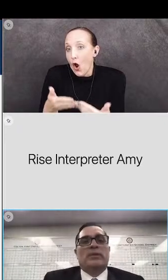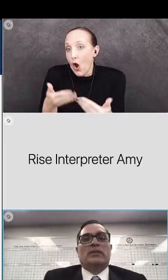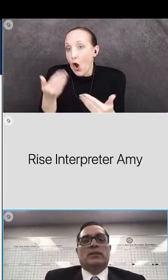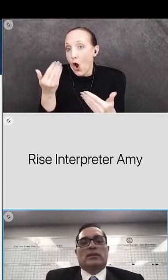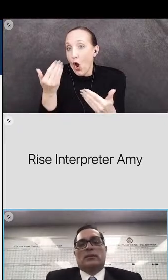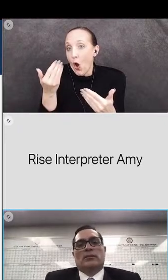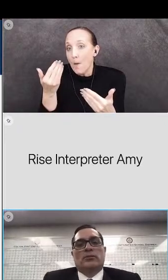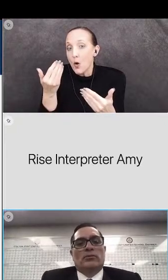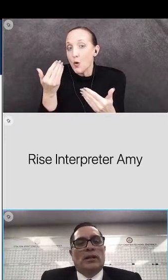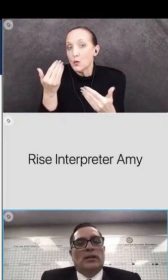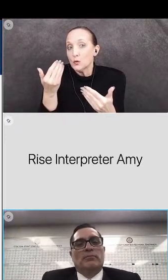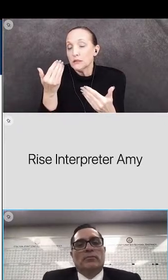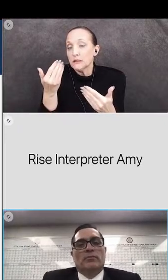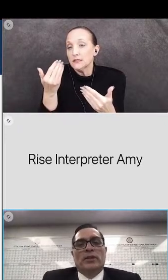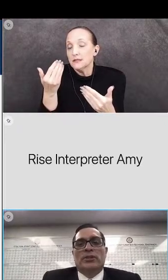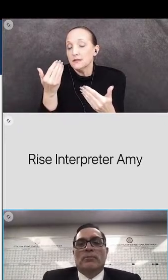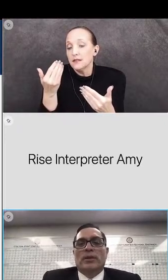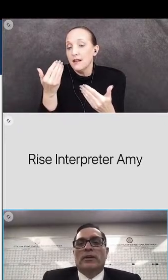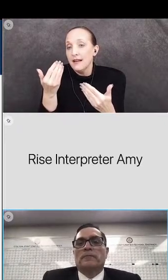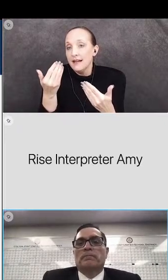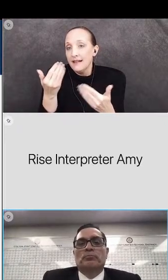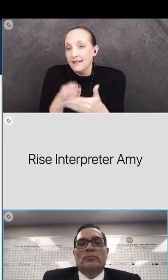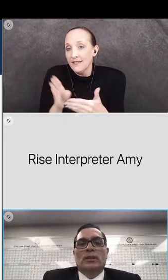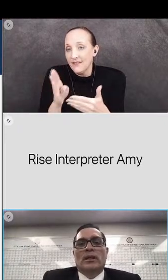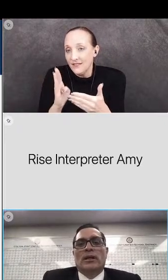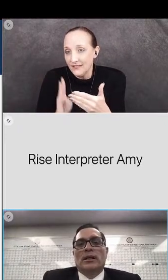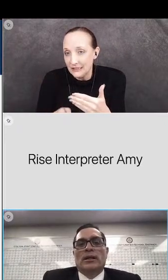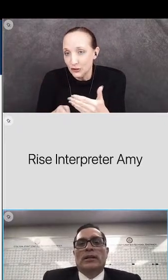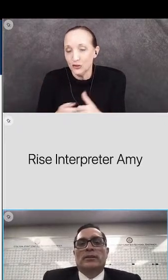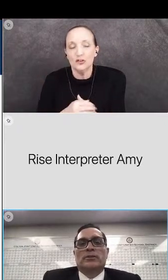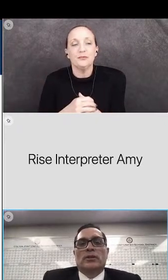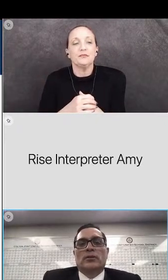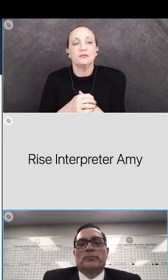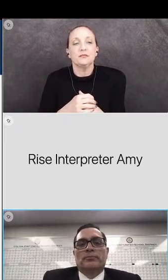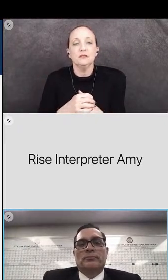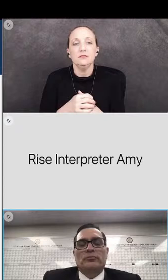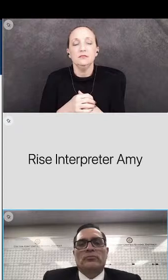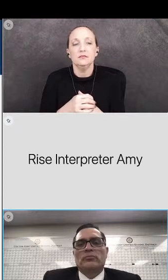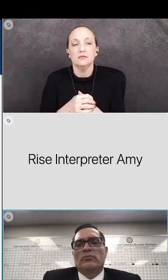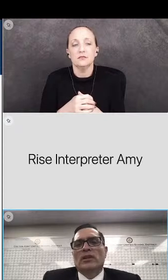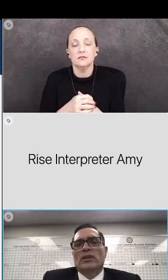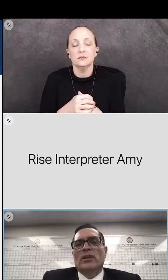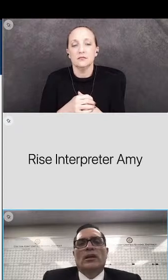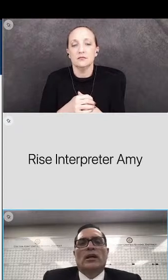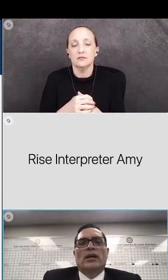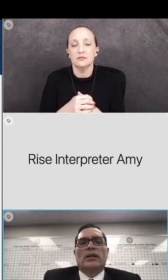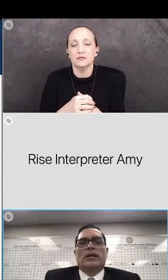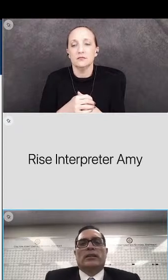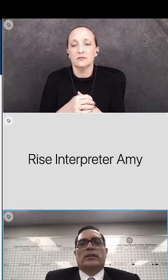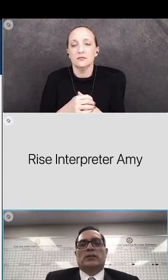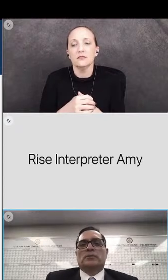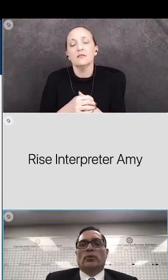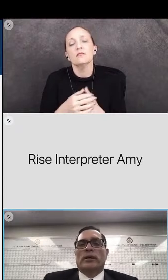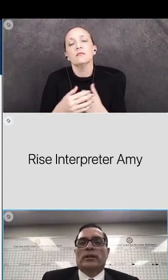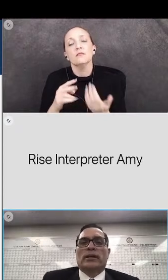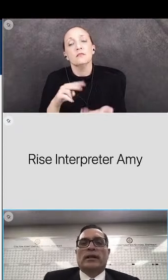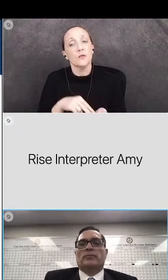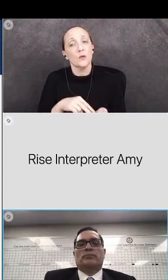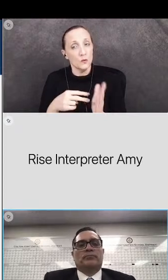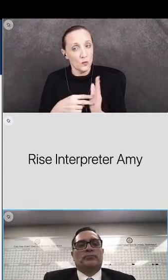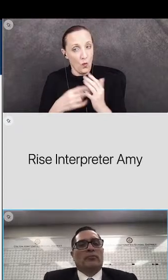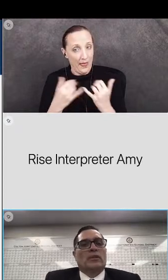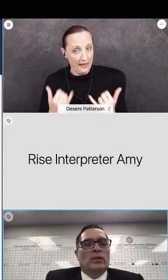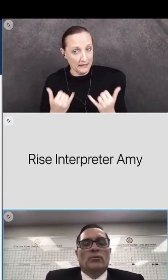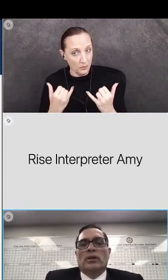about to to uh finish up here uh and so uh at this point